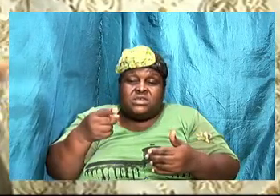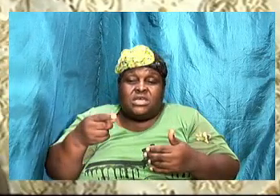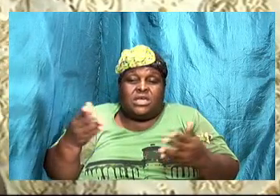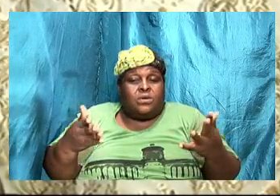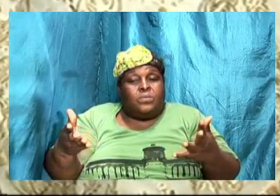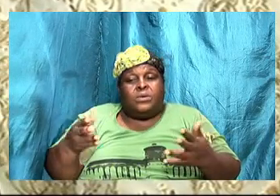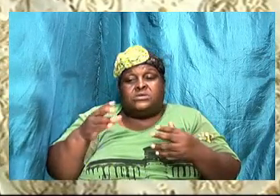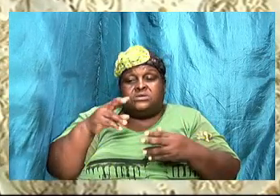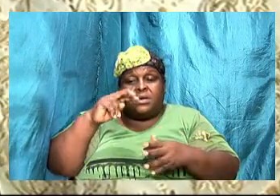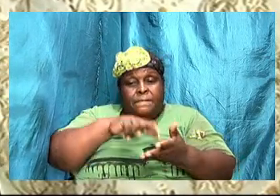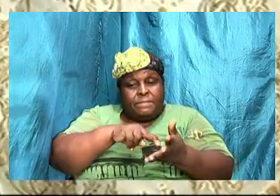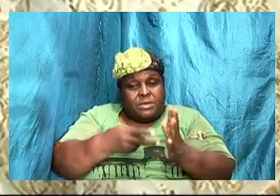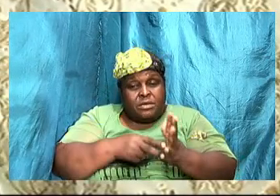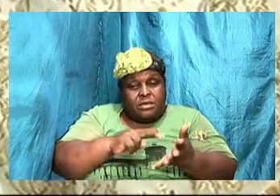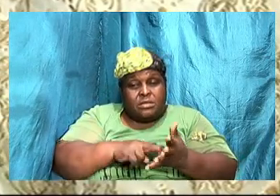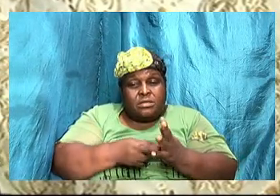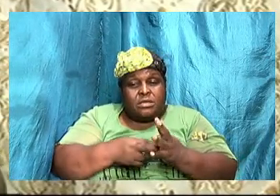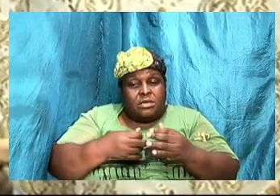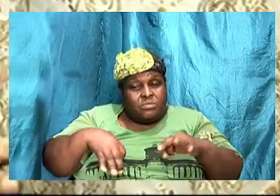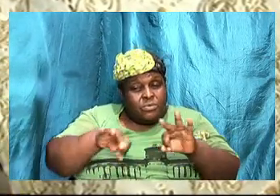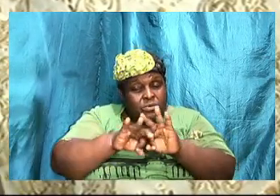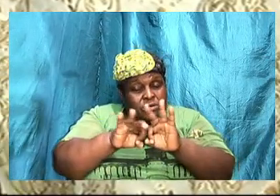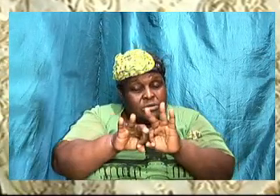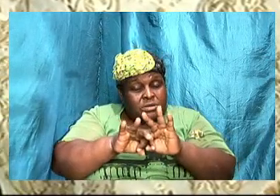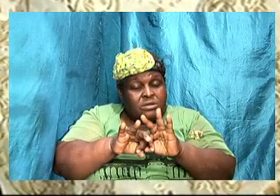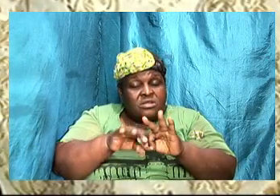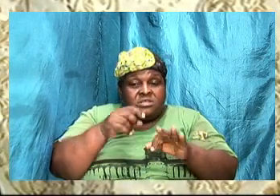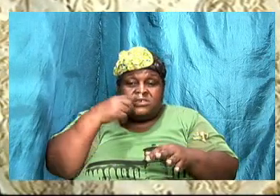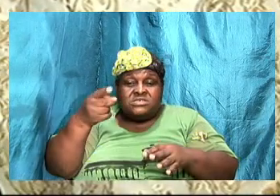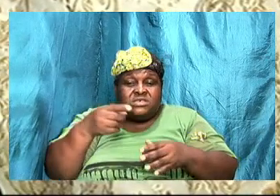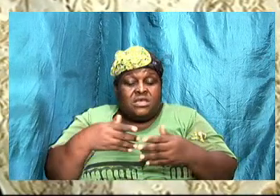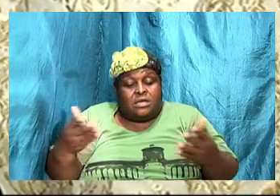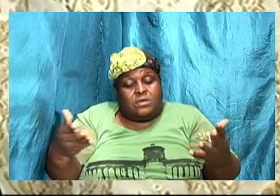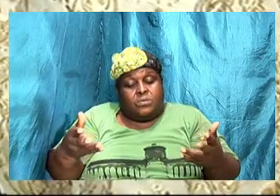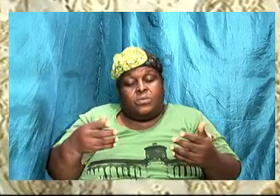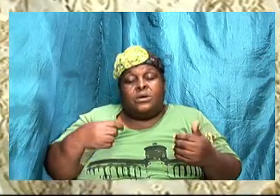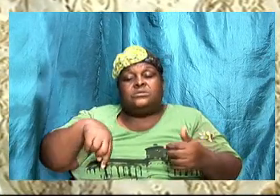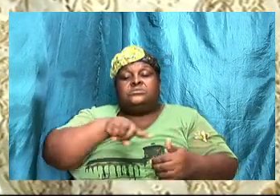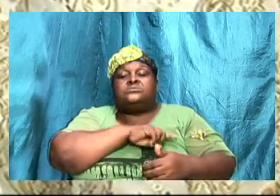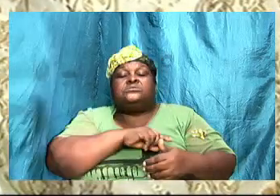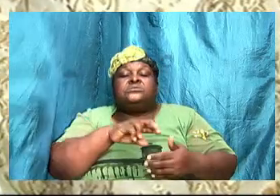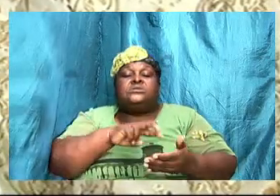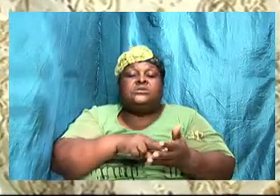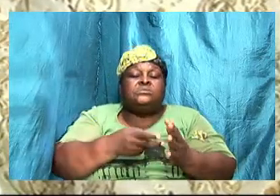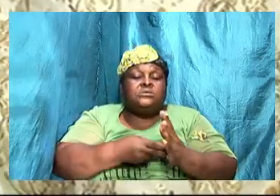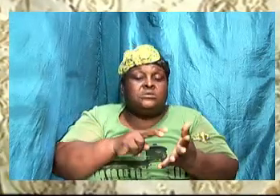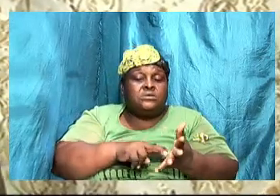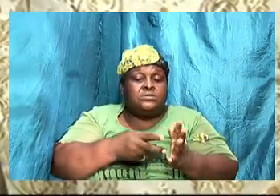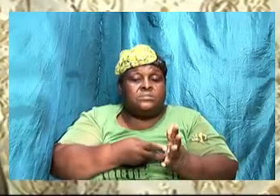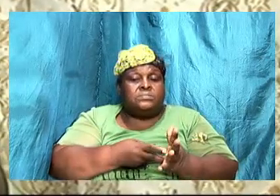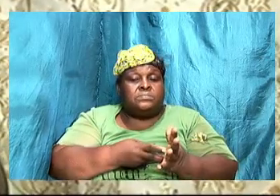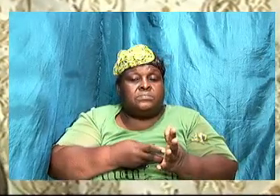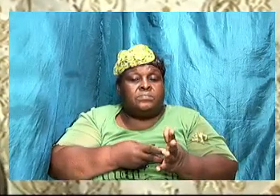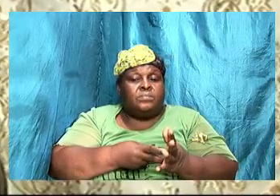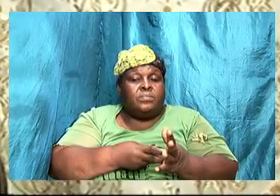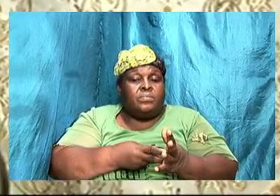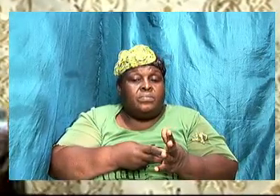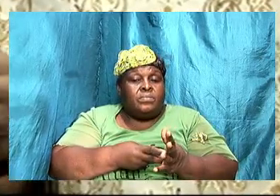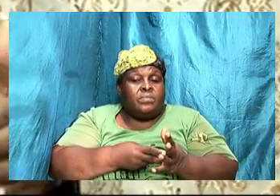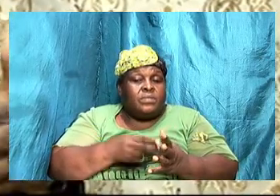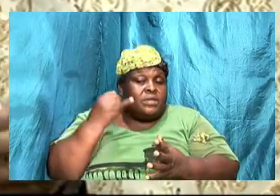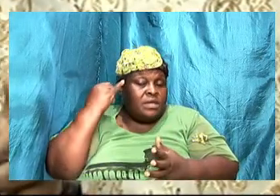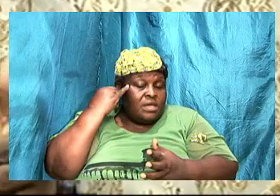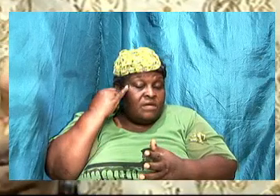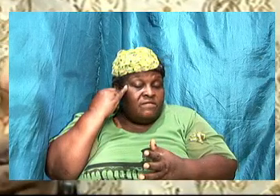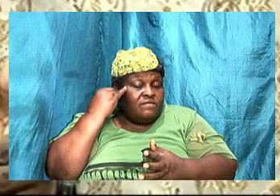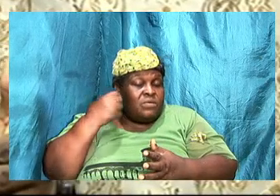important to be able to say what we mean. If we are